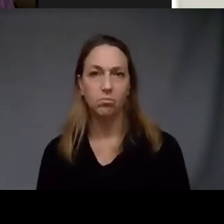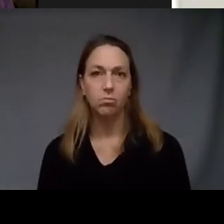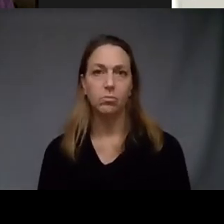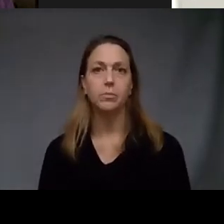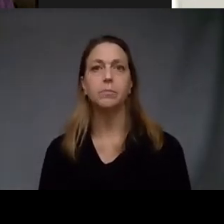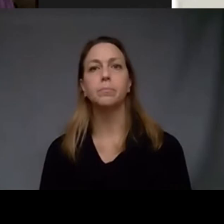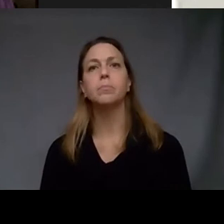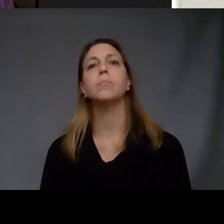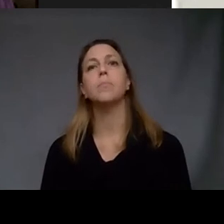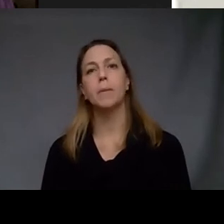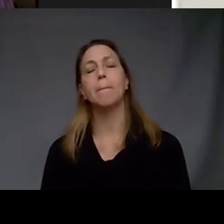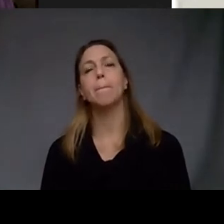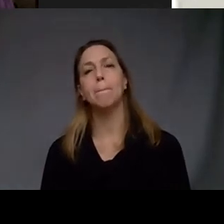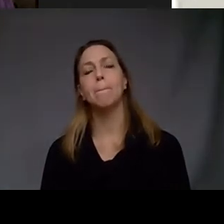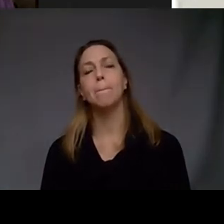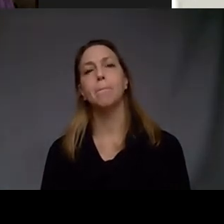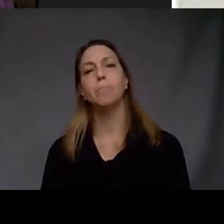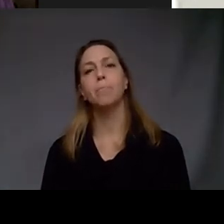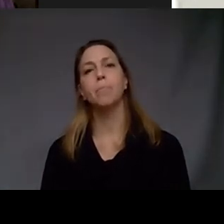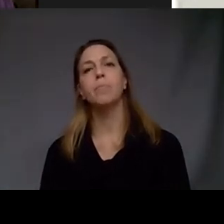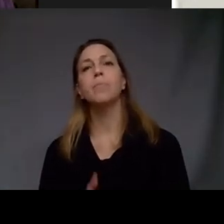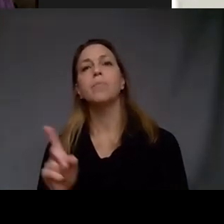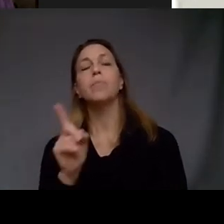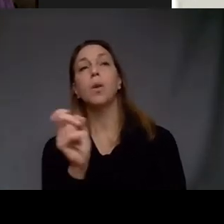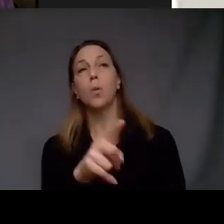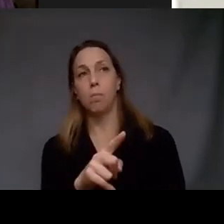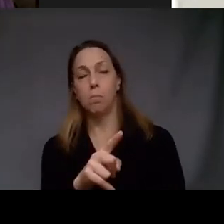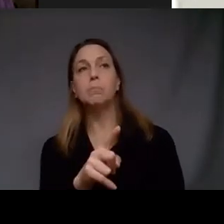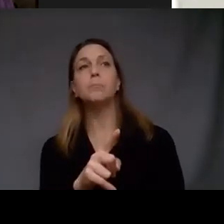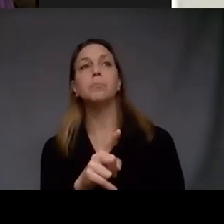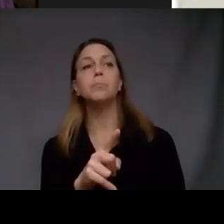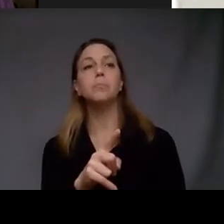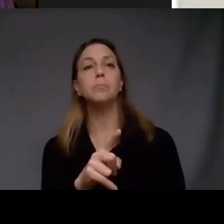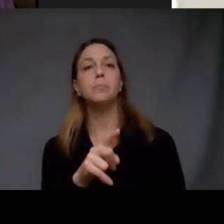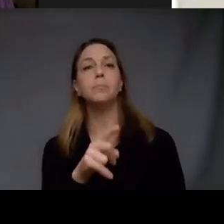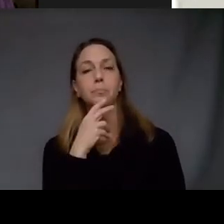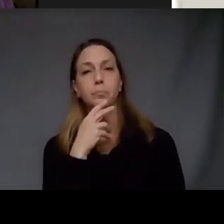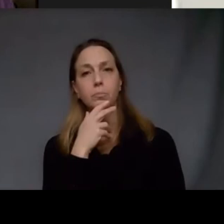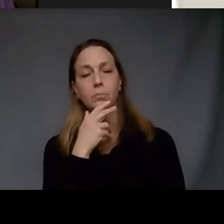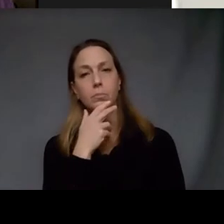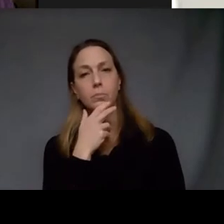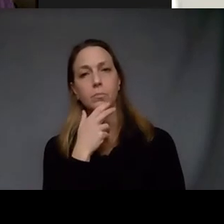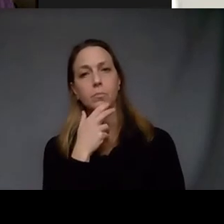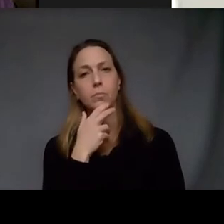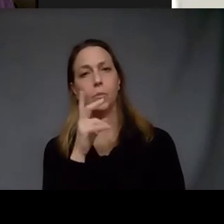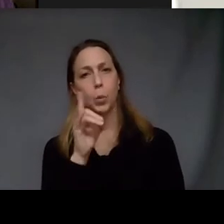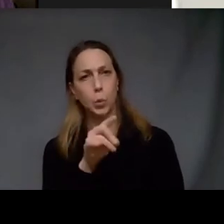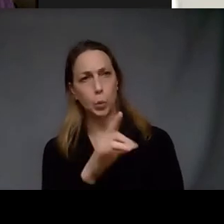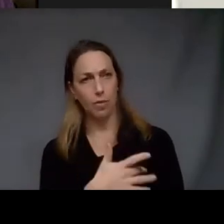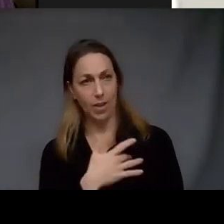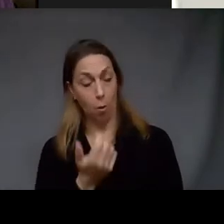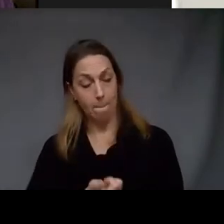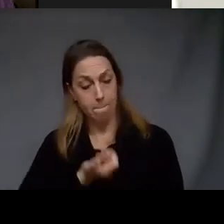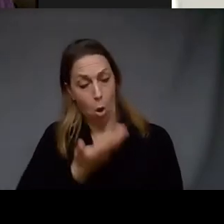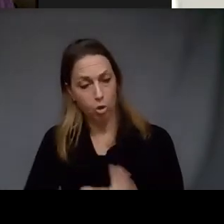you know we do have another anonymous question that came in they want to know do you find that poetry or